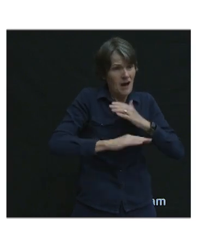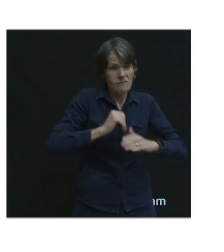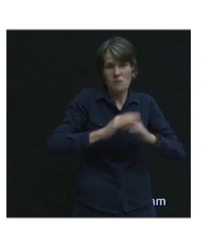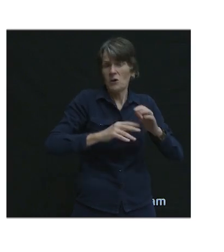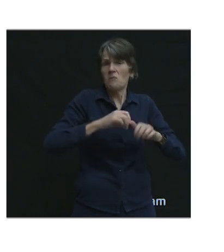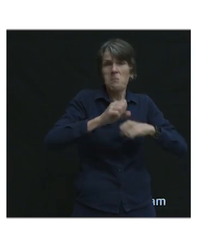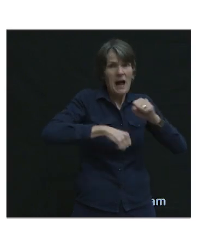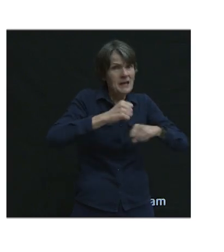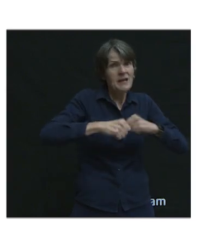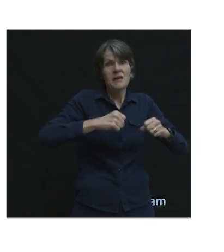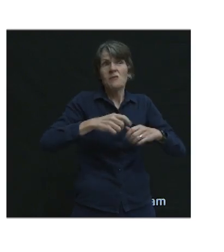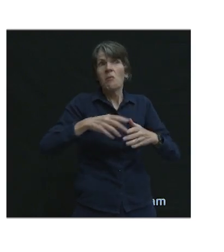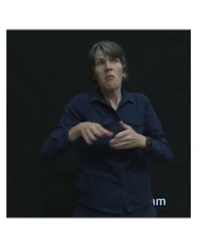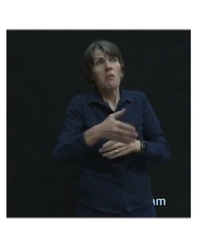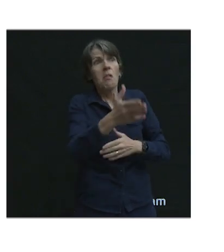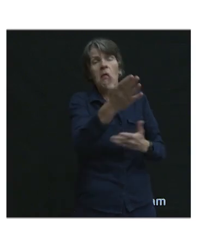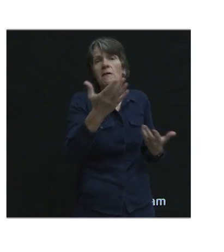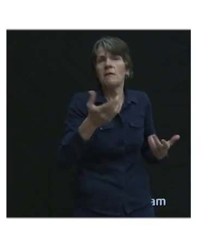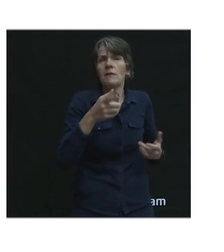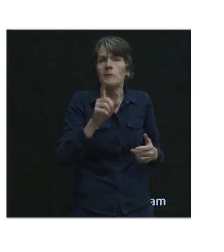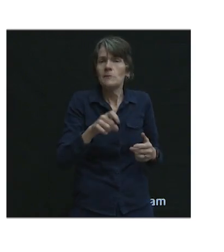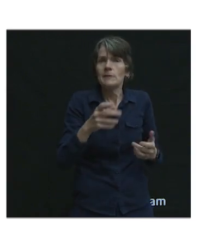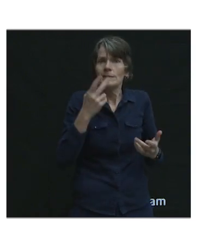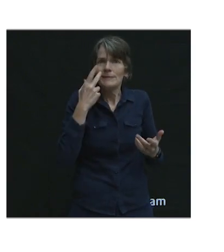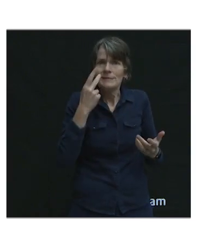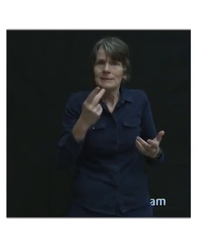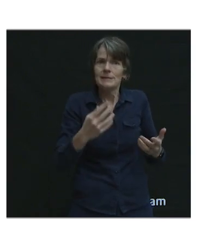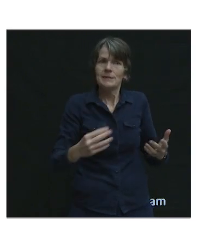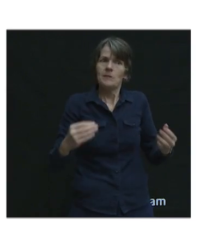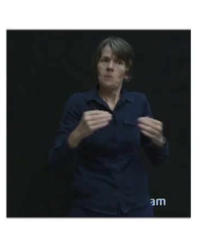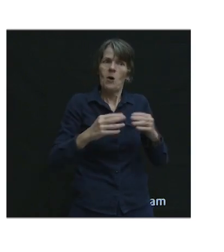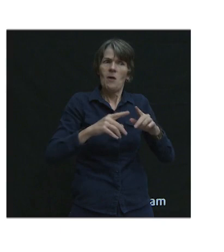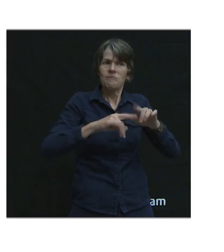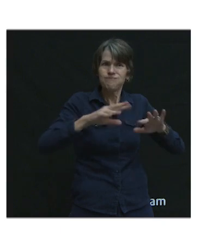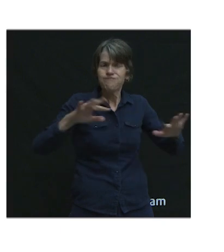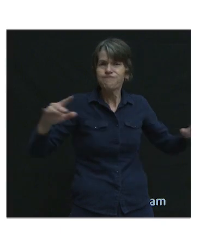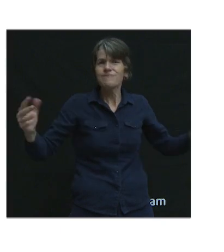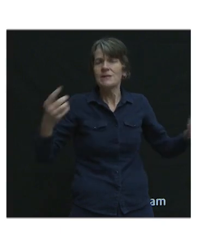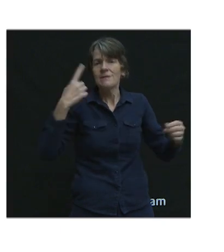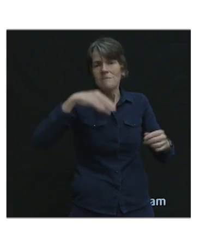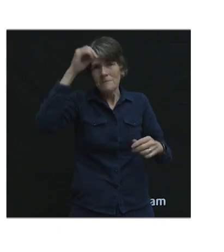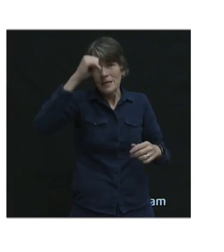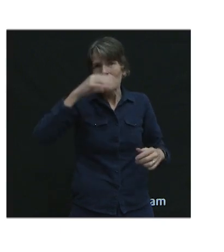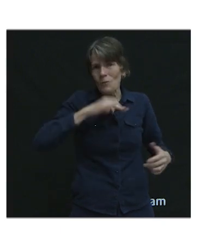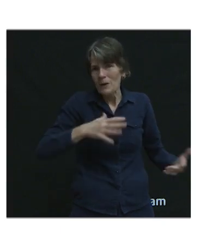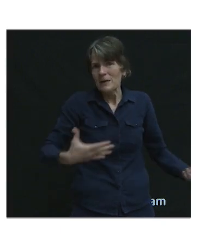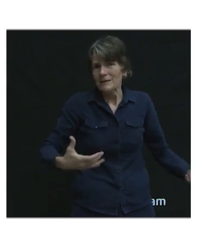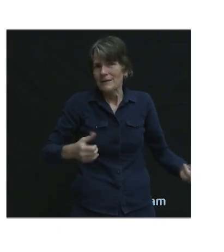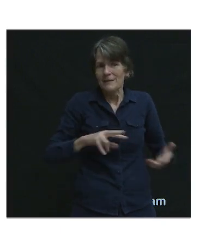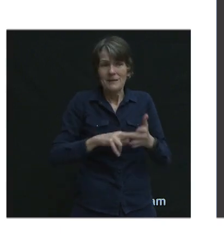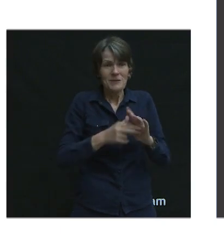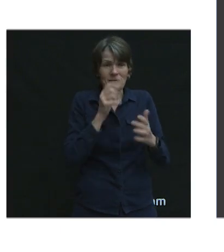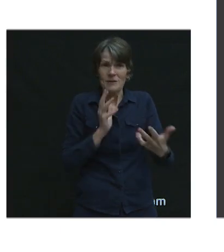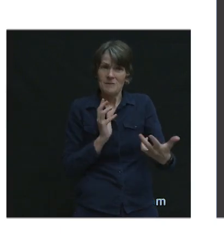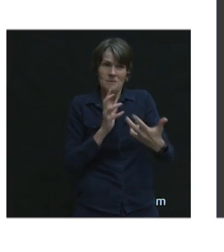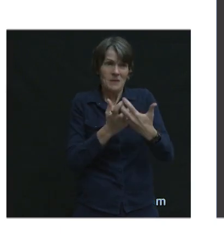more as equal spread in that, we're not meeting the target on providing facilities for all.